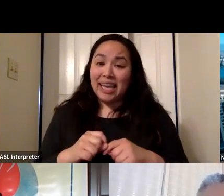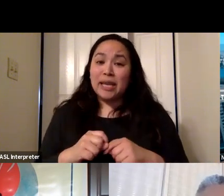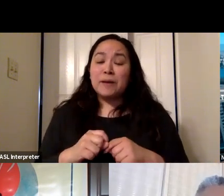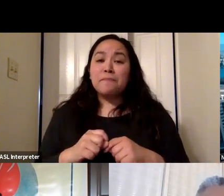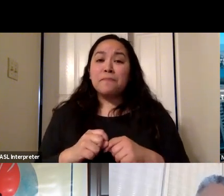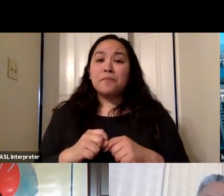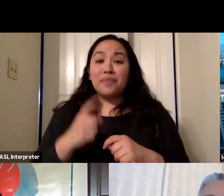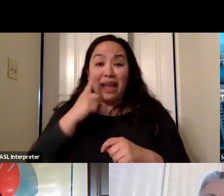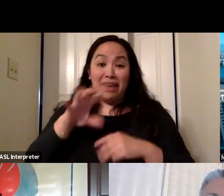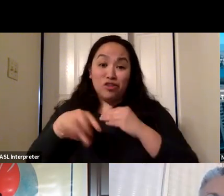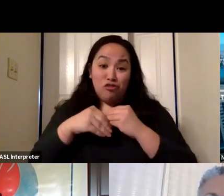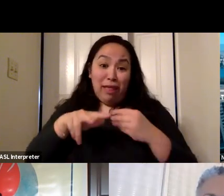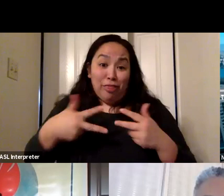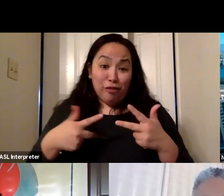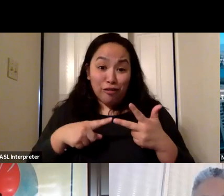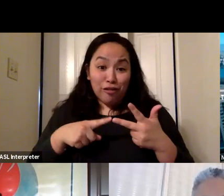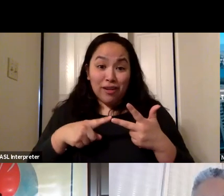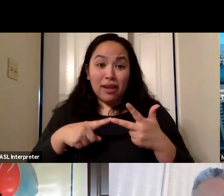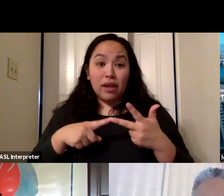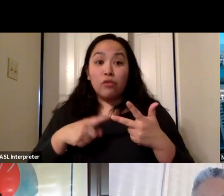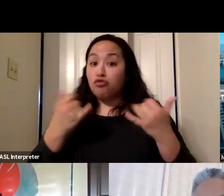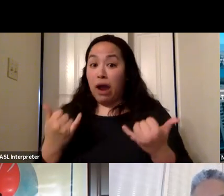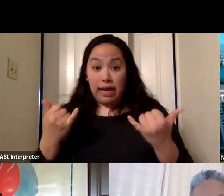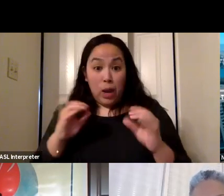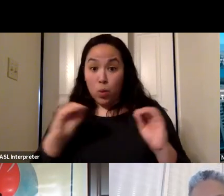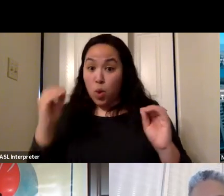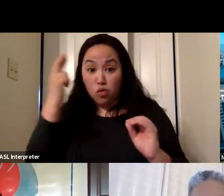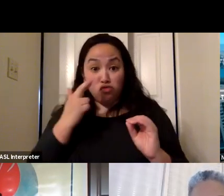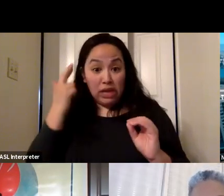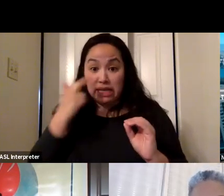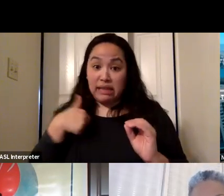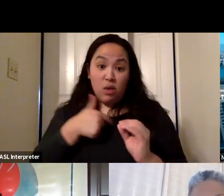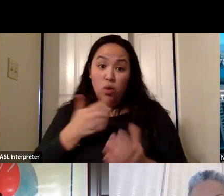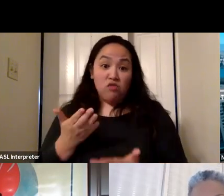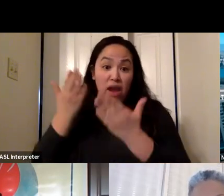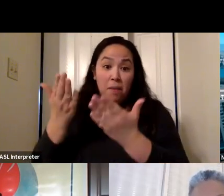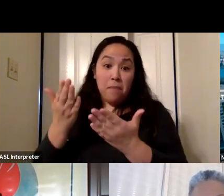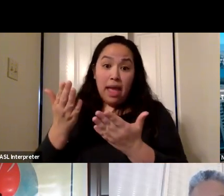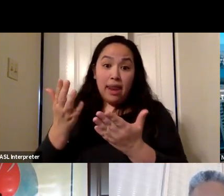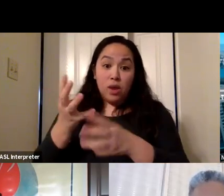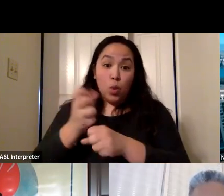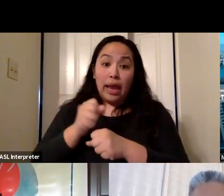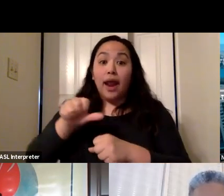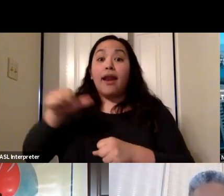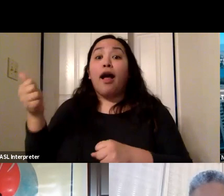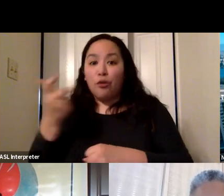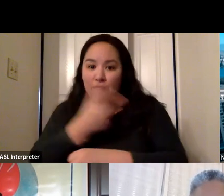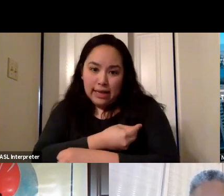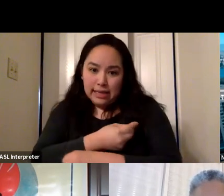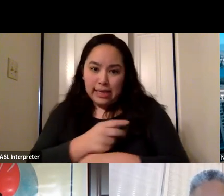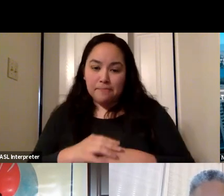So there's there's no reason right now that we would see to recommend that you got a different vaccine if you got any of them.